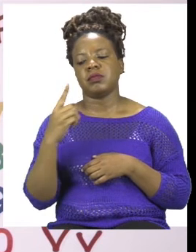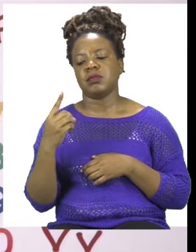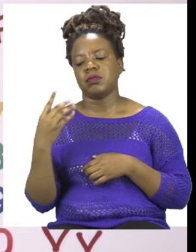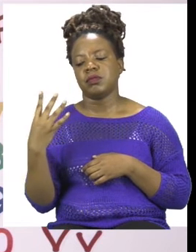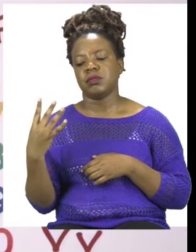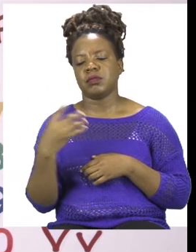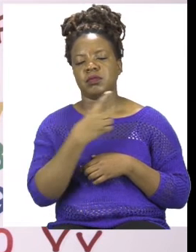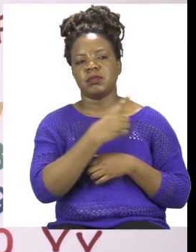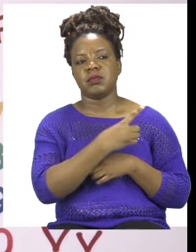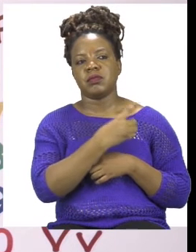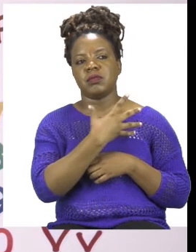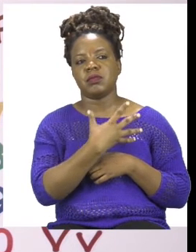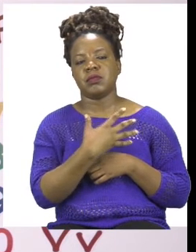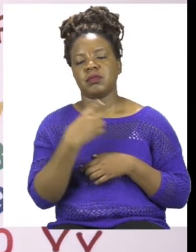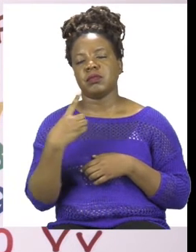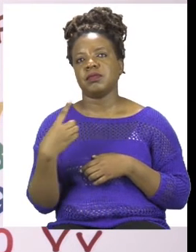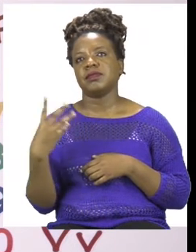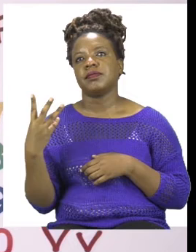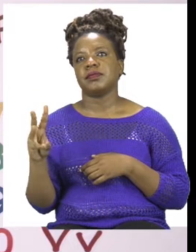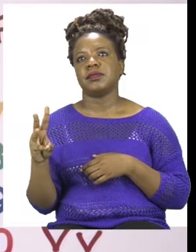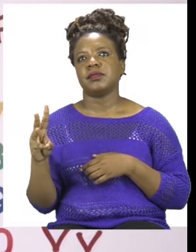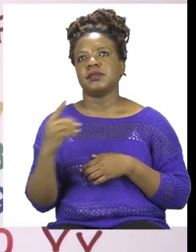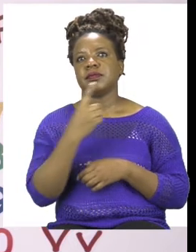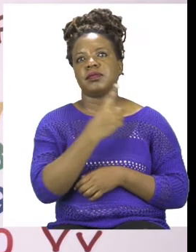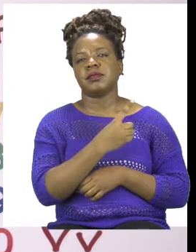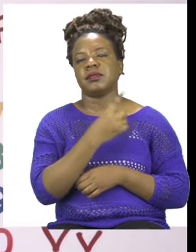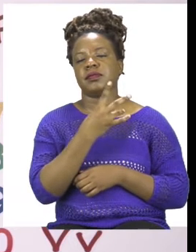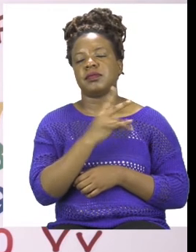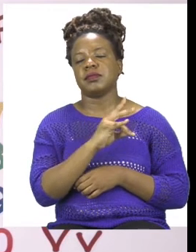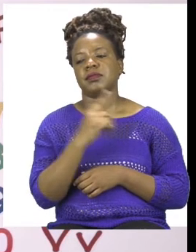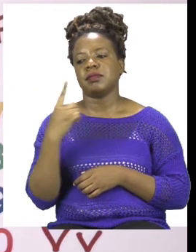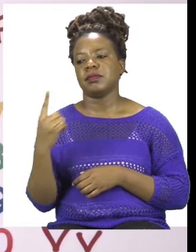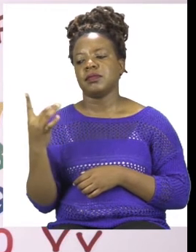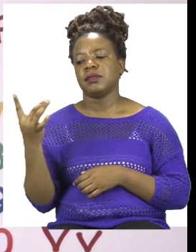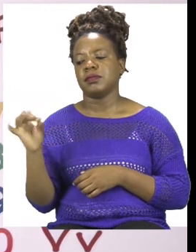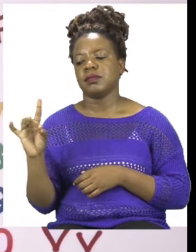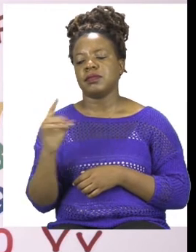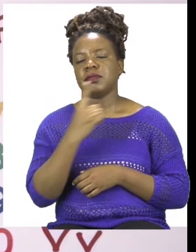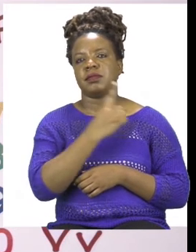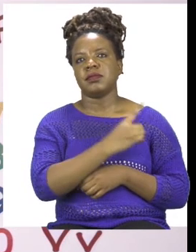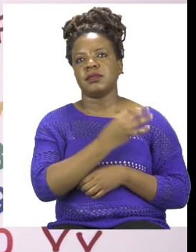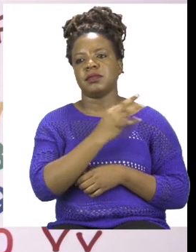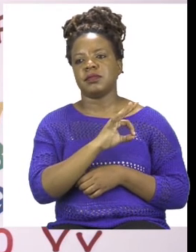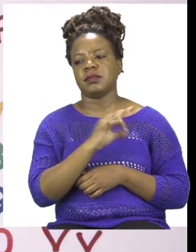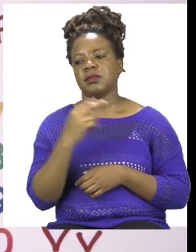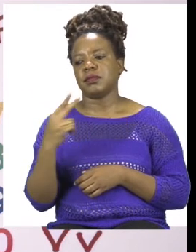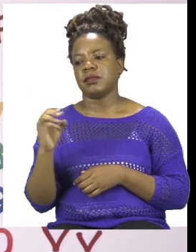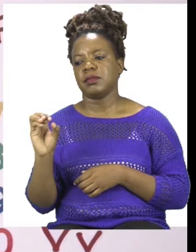14, 15, 16, 17, 18, 19,